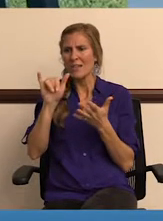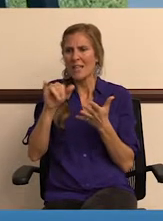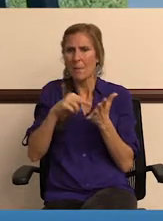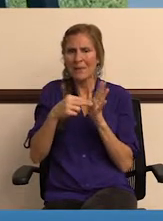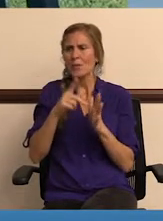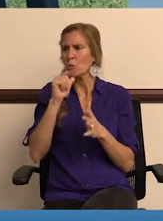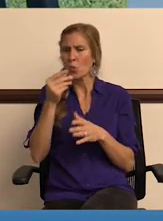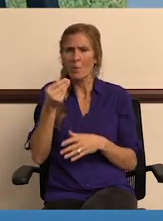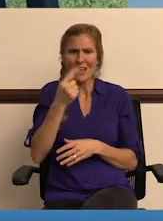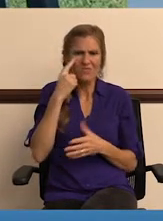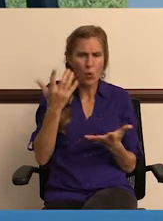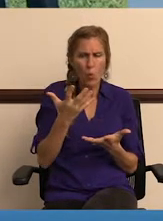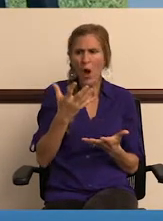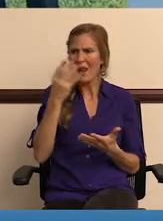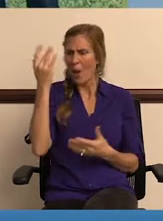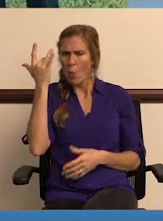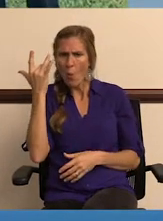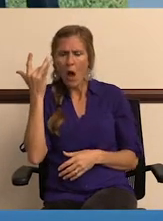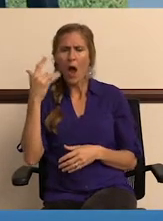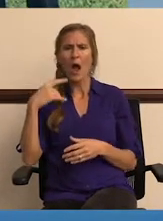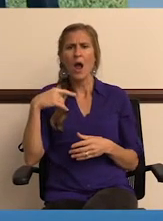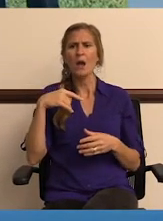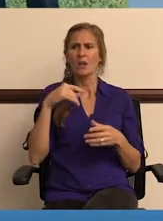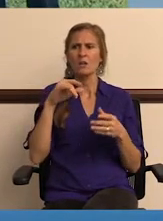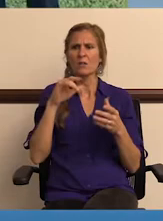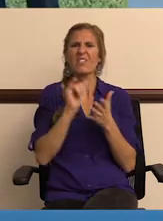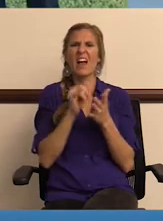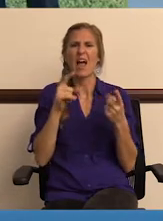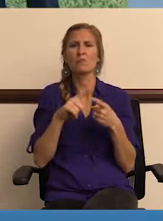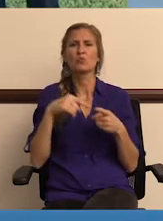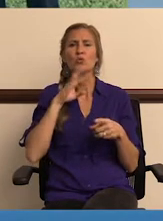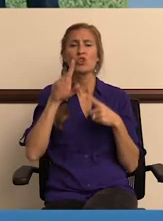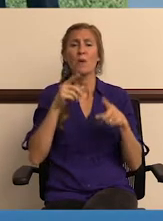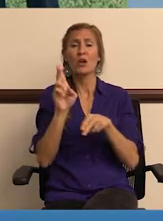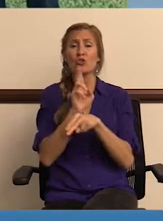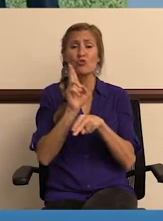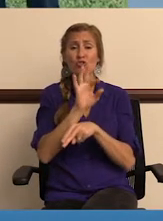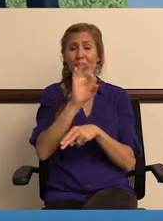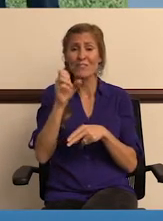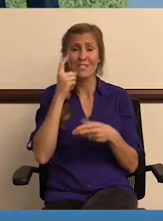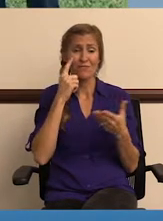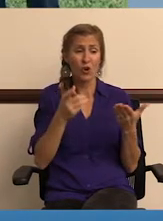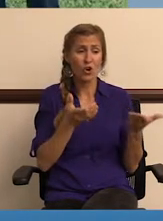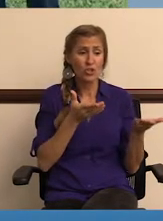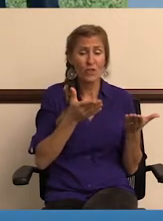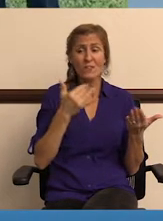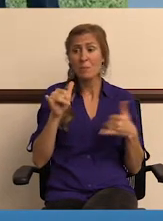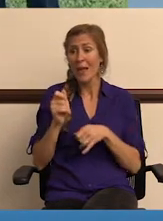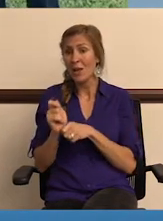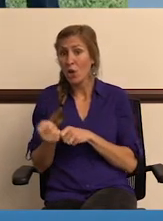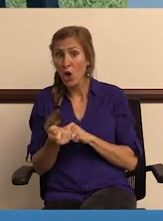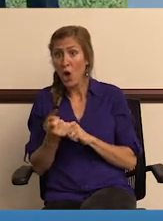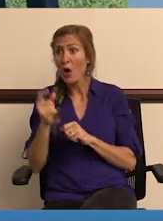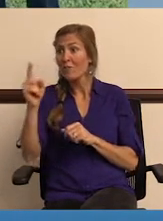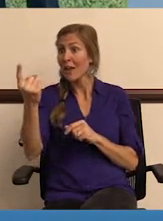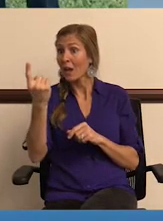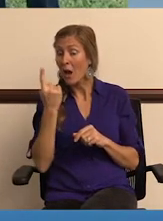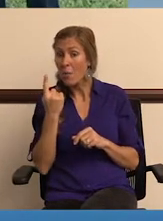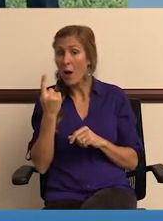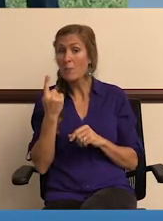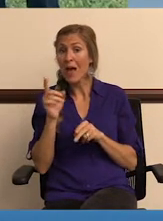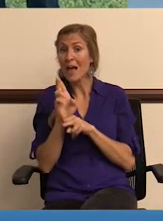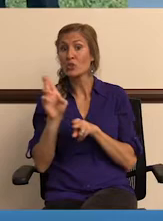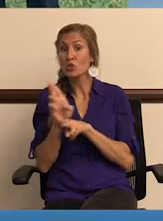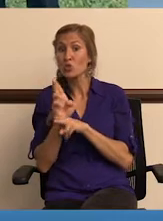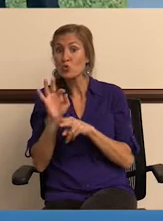equity. What's equitable? Who pays what and why? And we talk, you know, that happens when we talk about user fees for a service like playing golf. It may